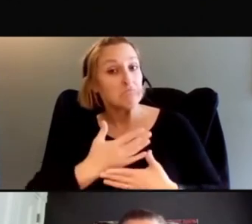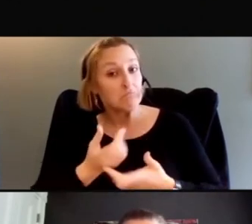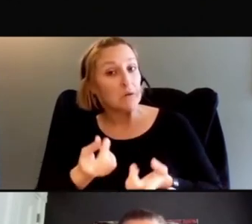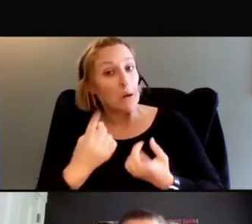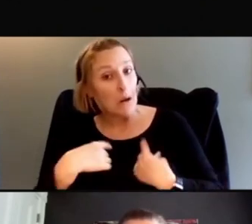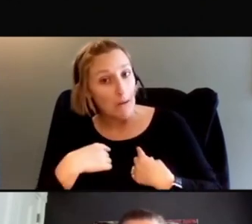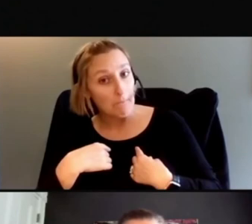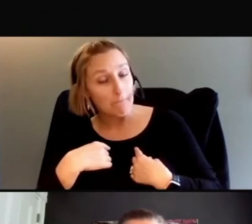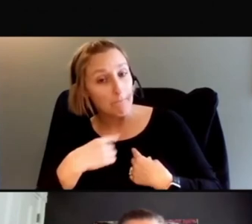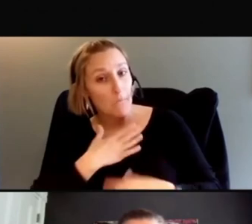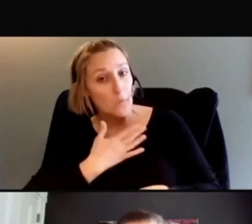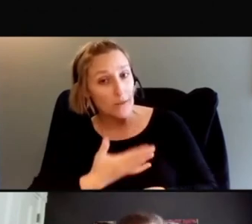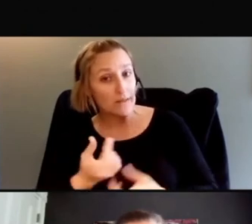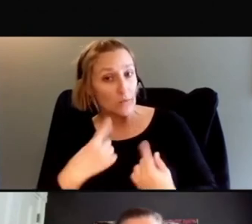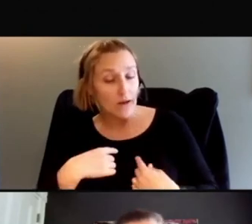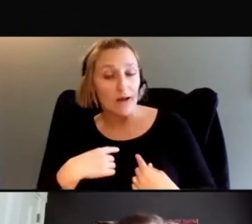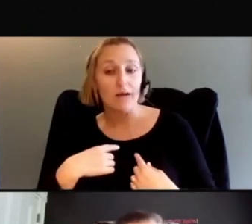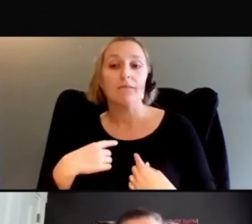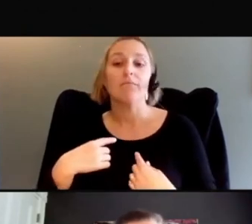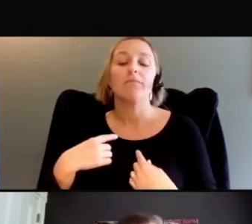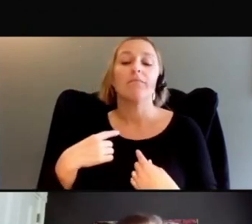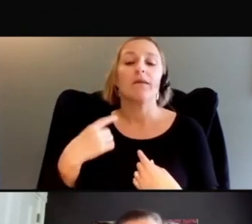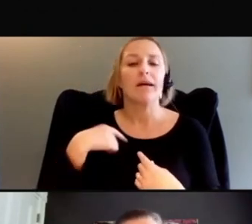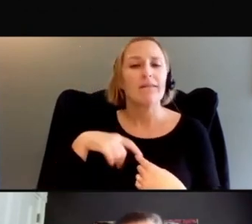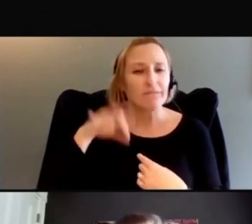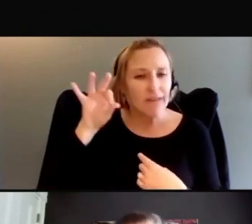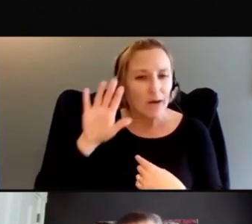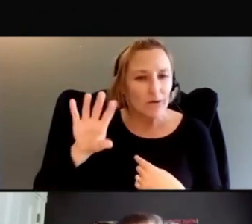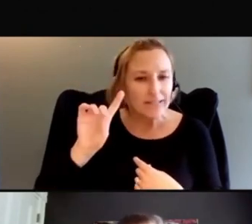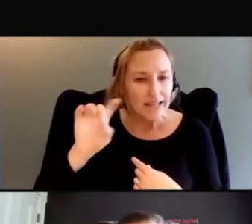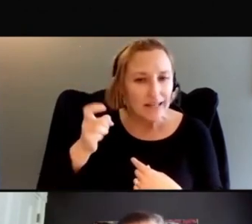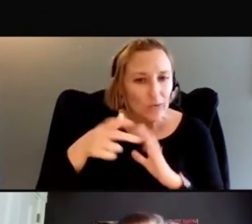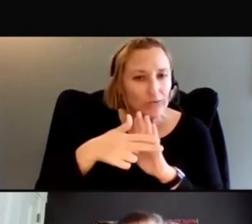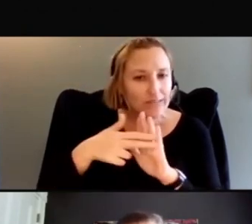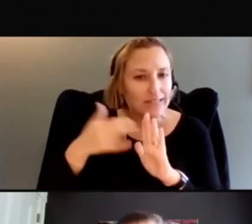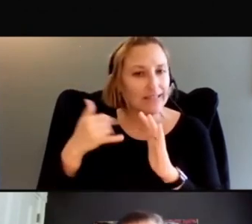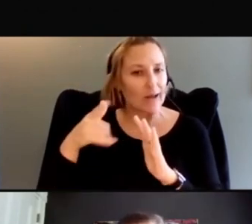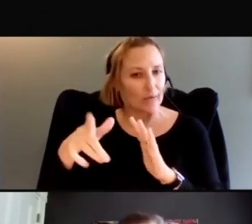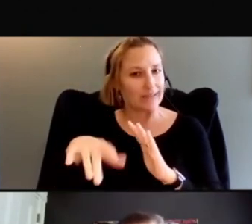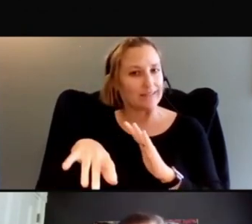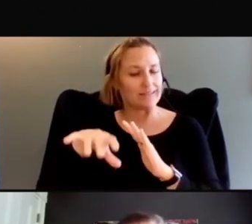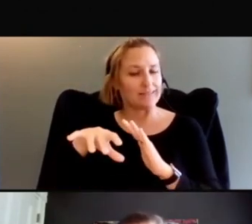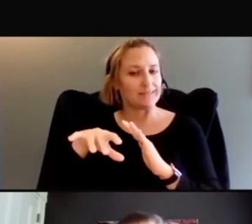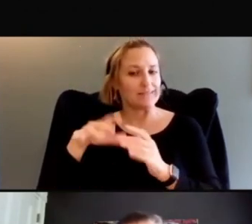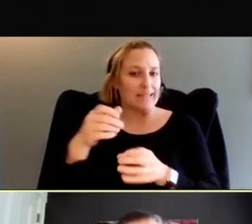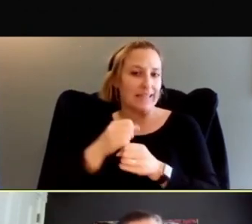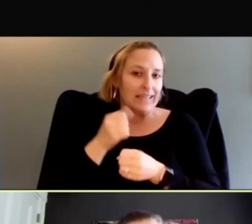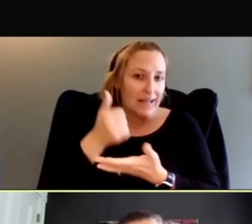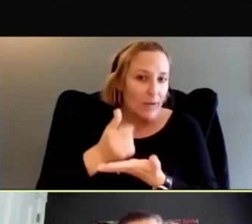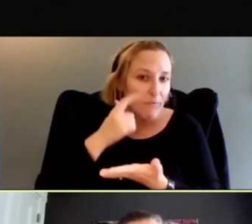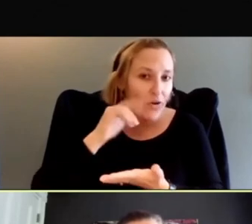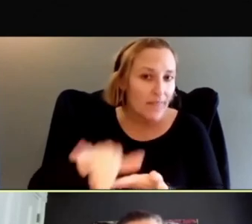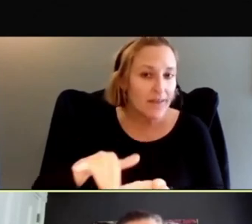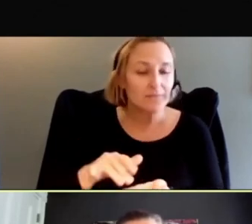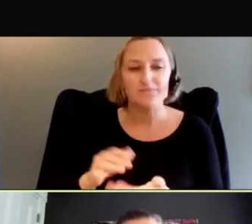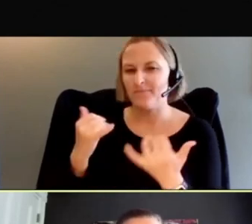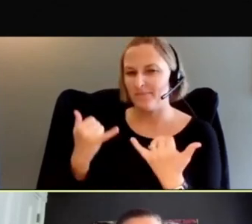found an undiscovered diagnosis, which he's getting treated for. Mm-hmm. And I think